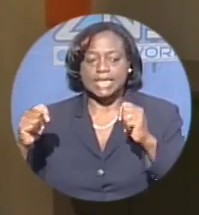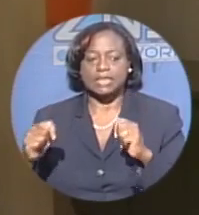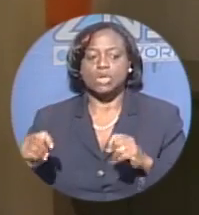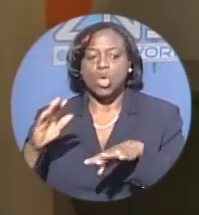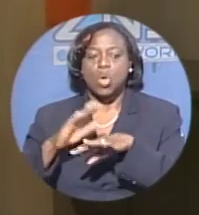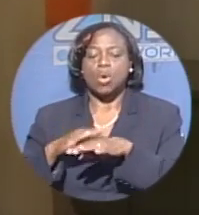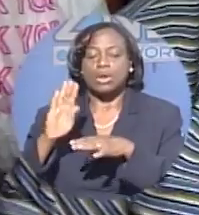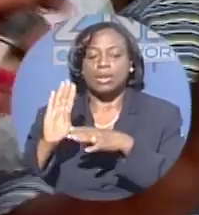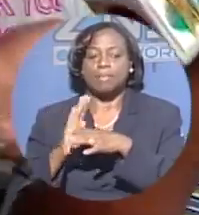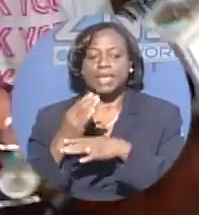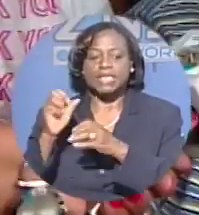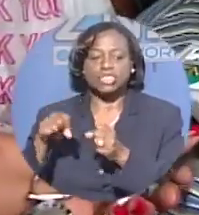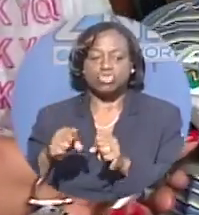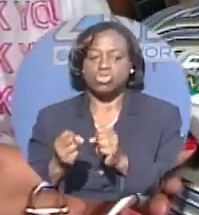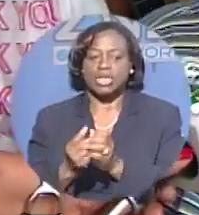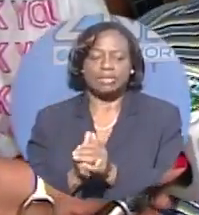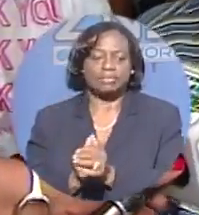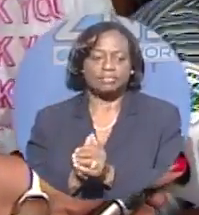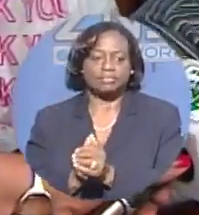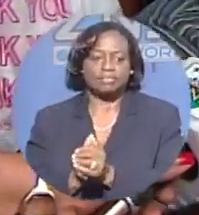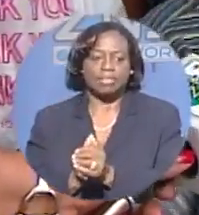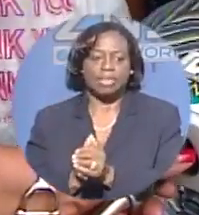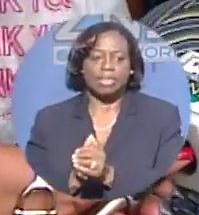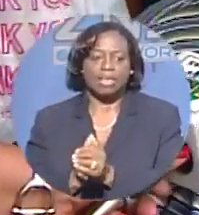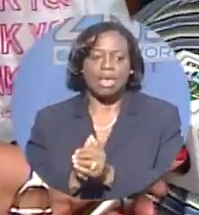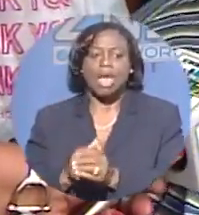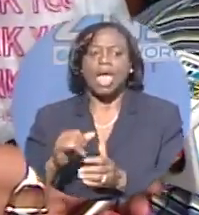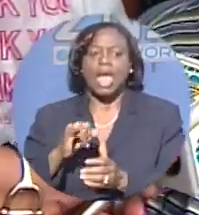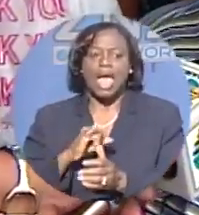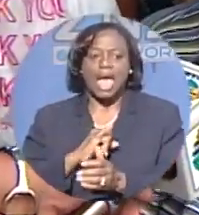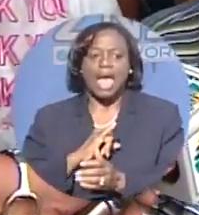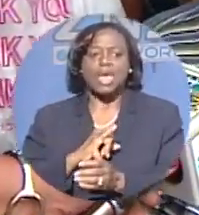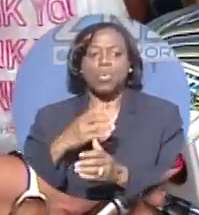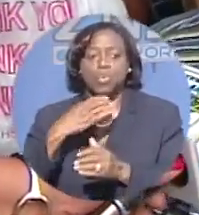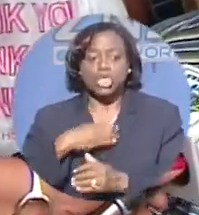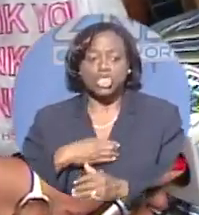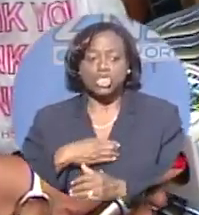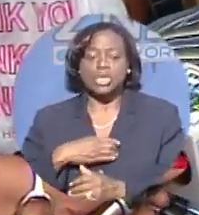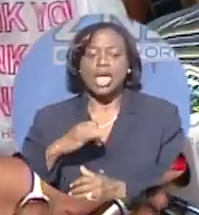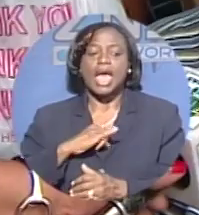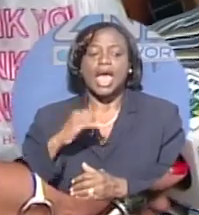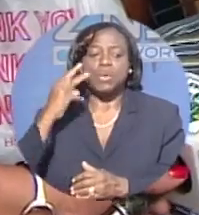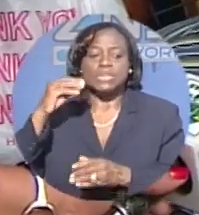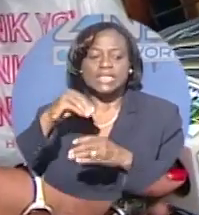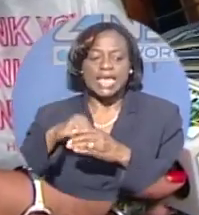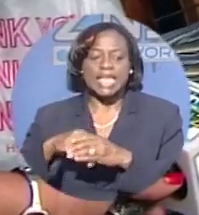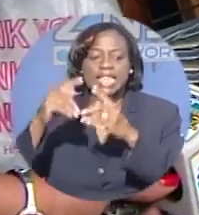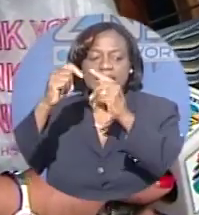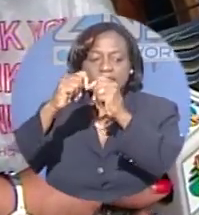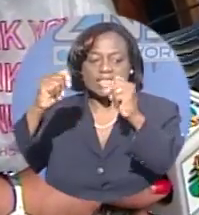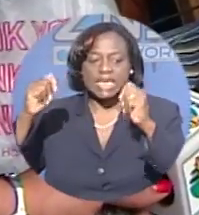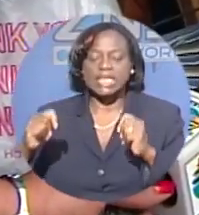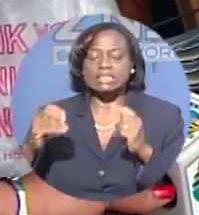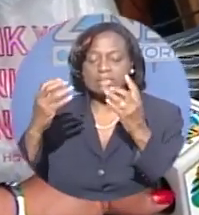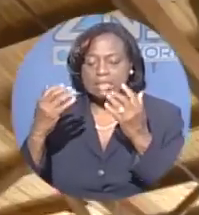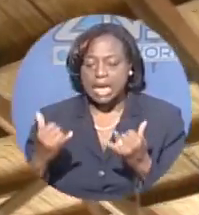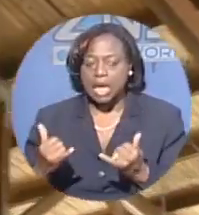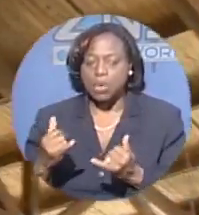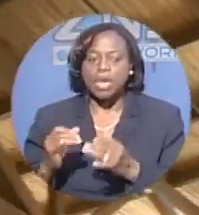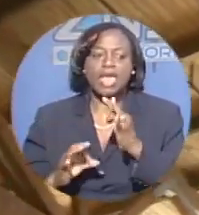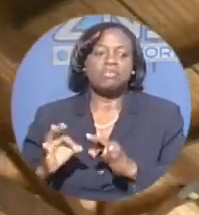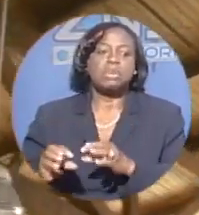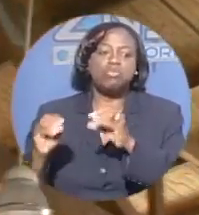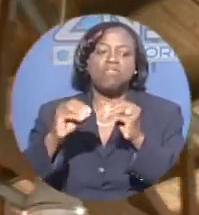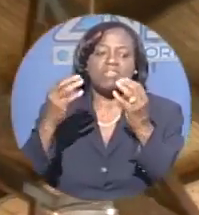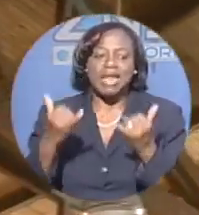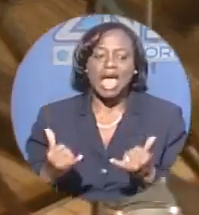you've been under the tent? would sit by place in the tent right now. If they say move now and go, I would pack up and go back.